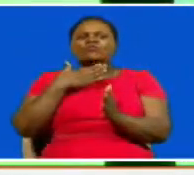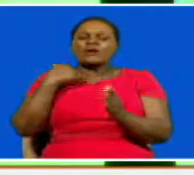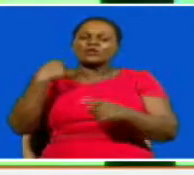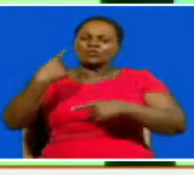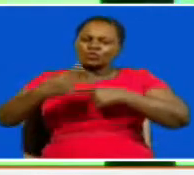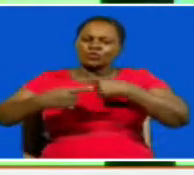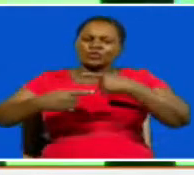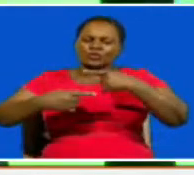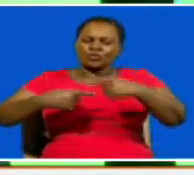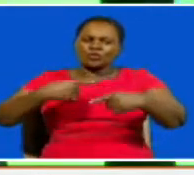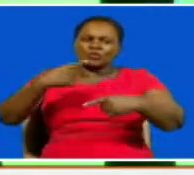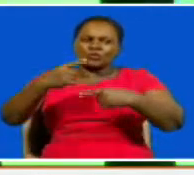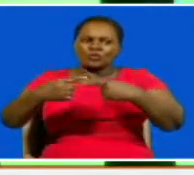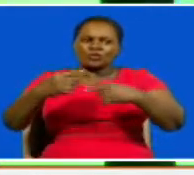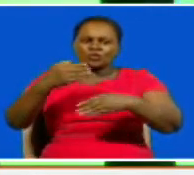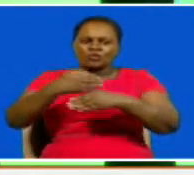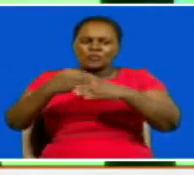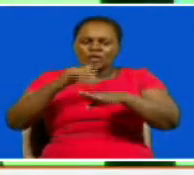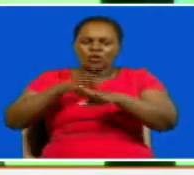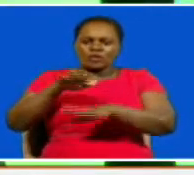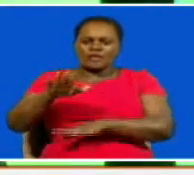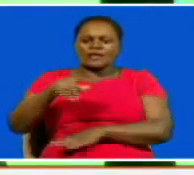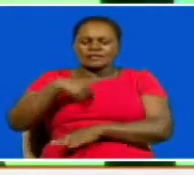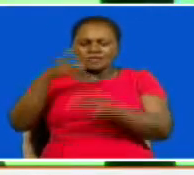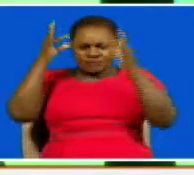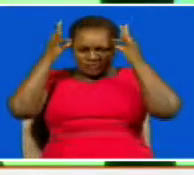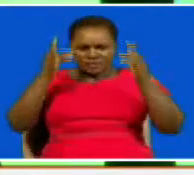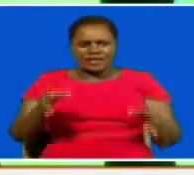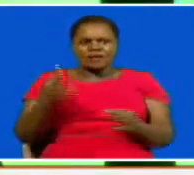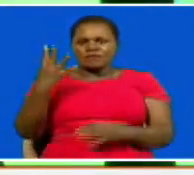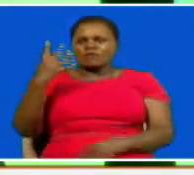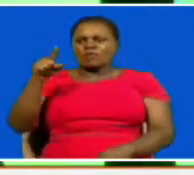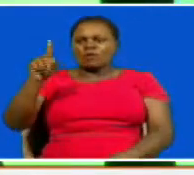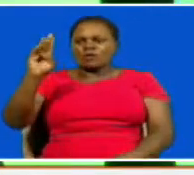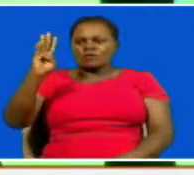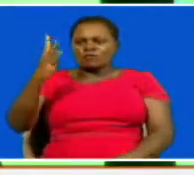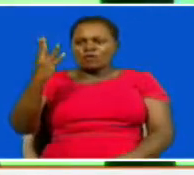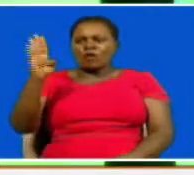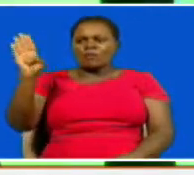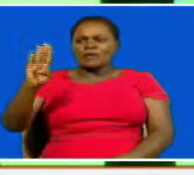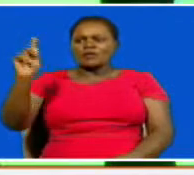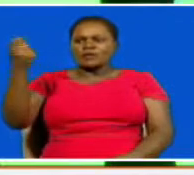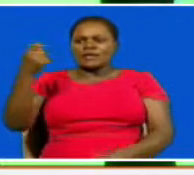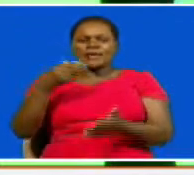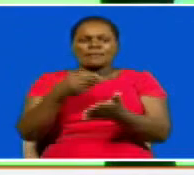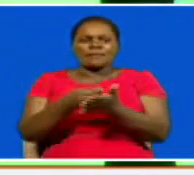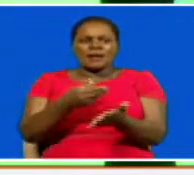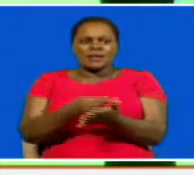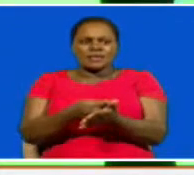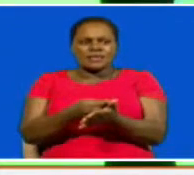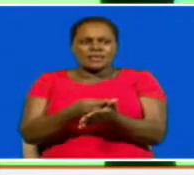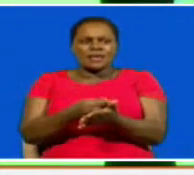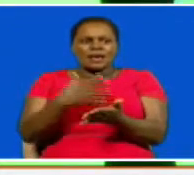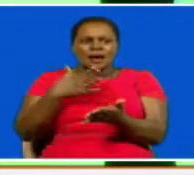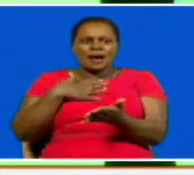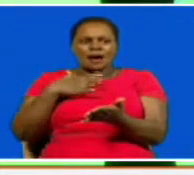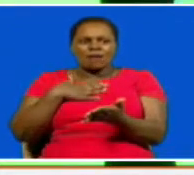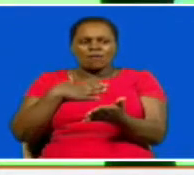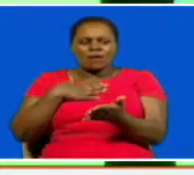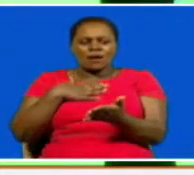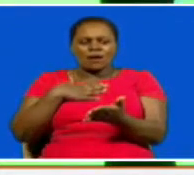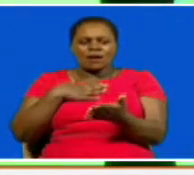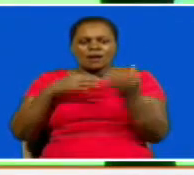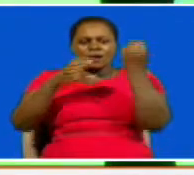continue to build on that so we have reserved 4.4 billion kenyan shilling out of our country program